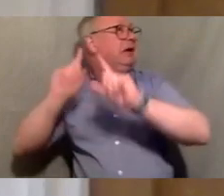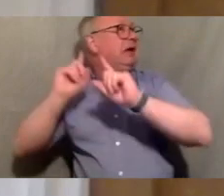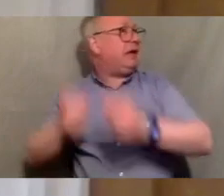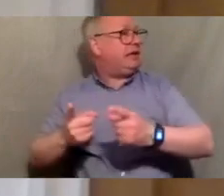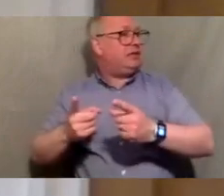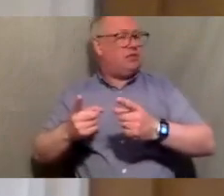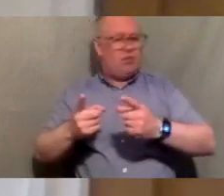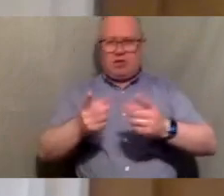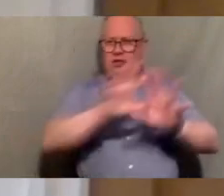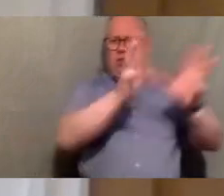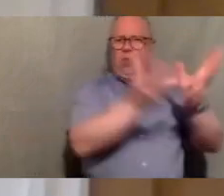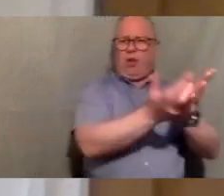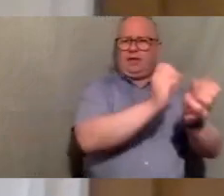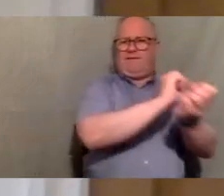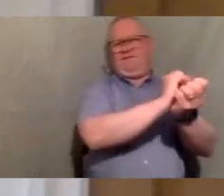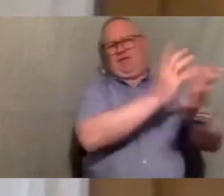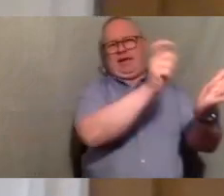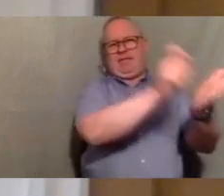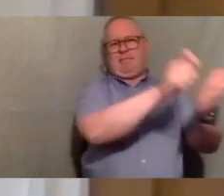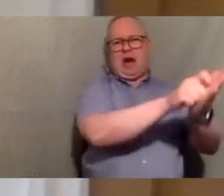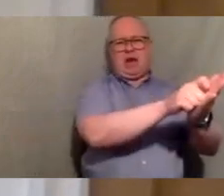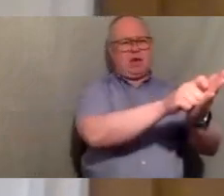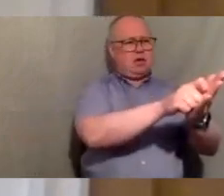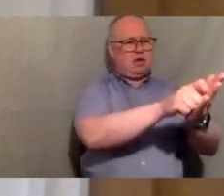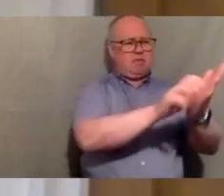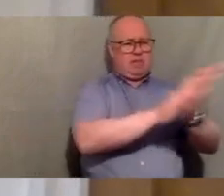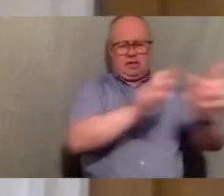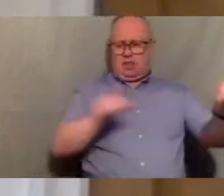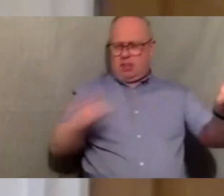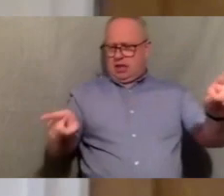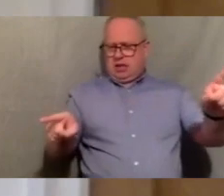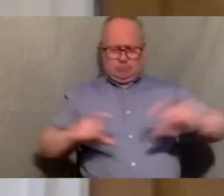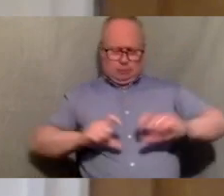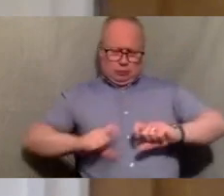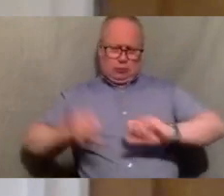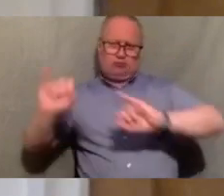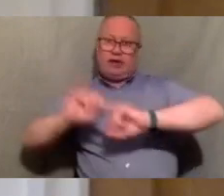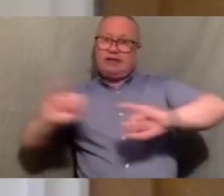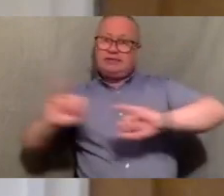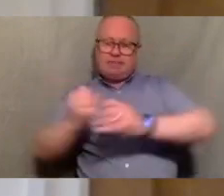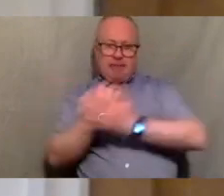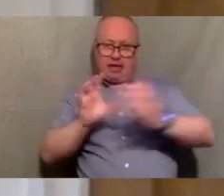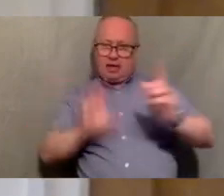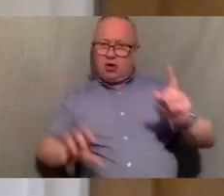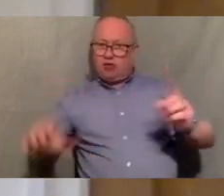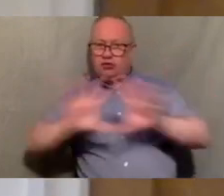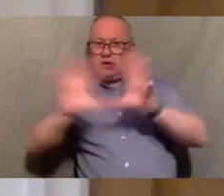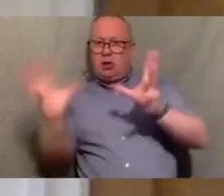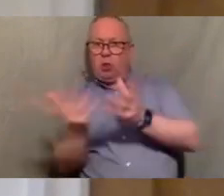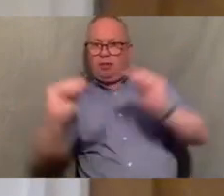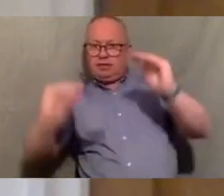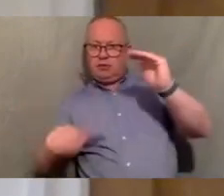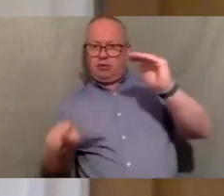market um that's left them in a state of permanent crisis which is where many countries um where many countries